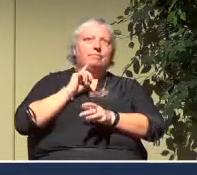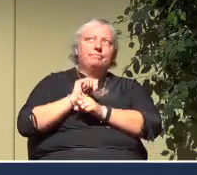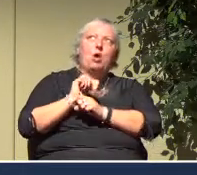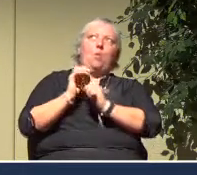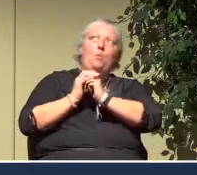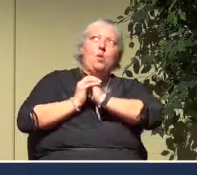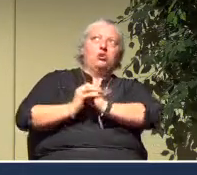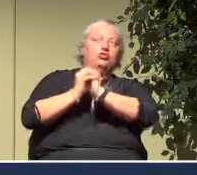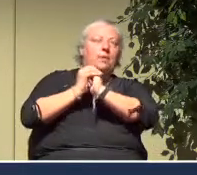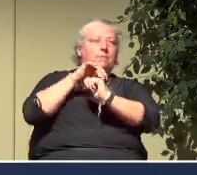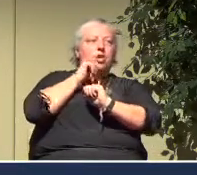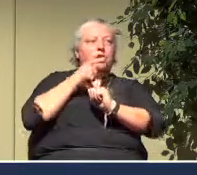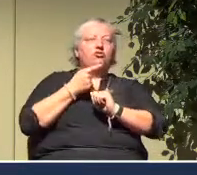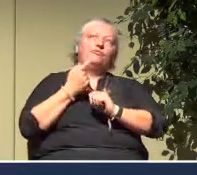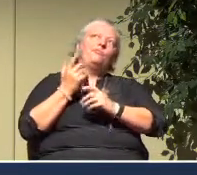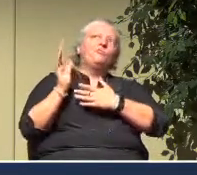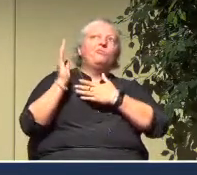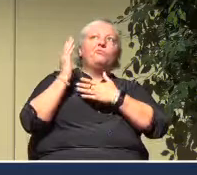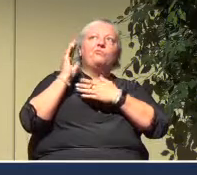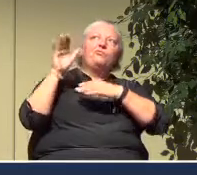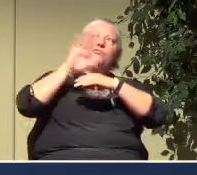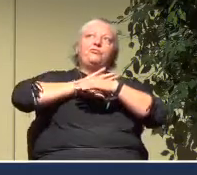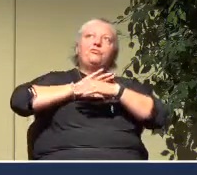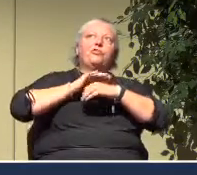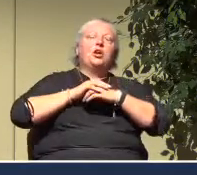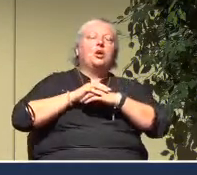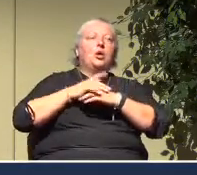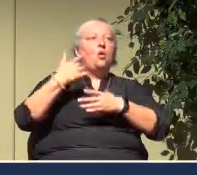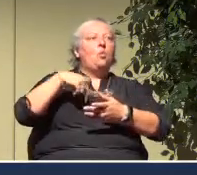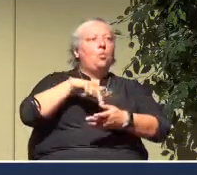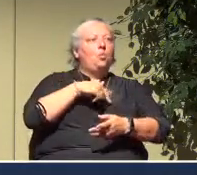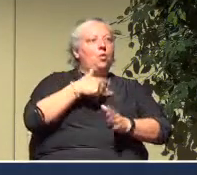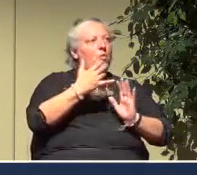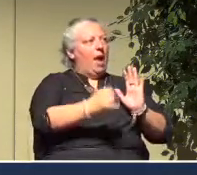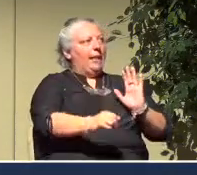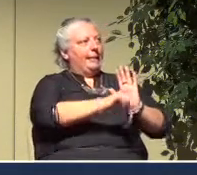we're known as people who love Jesus.